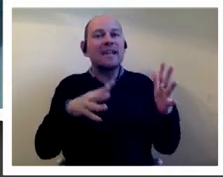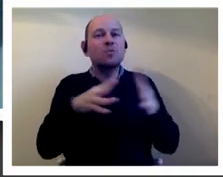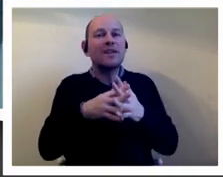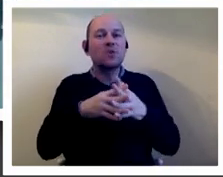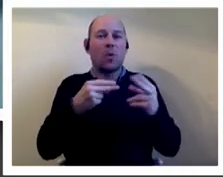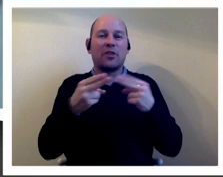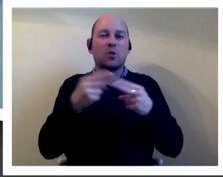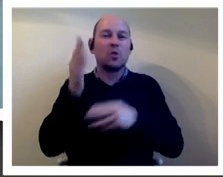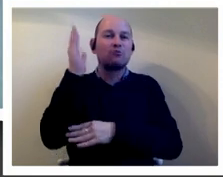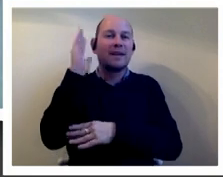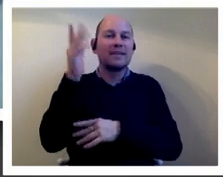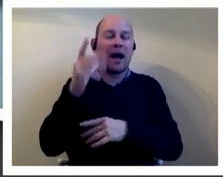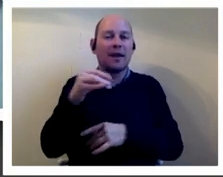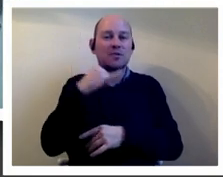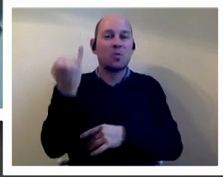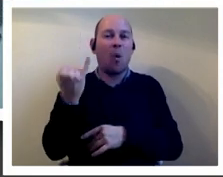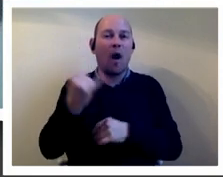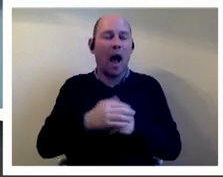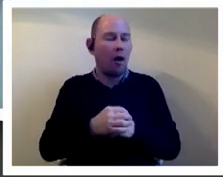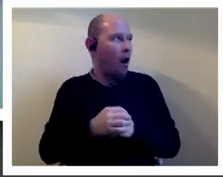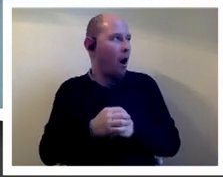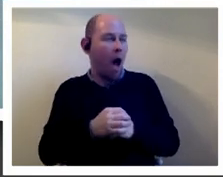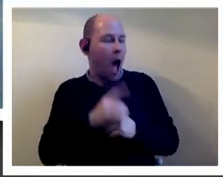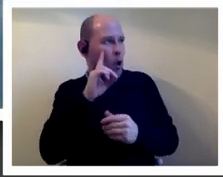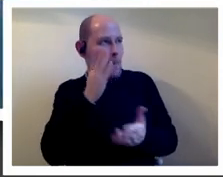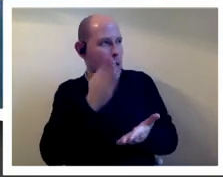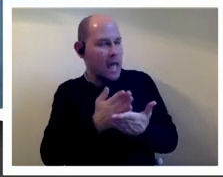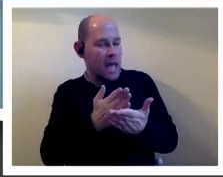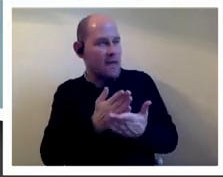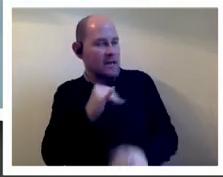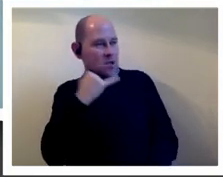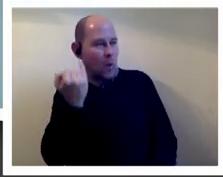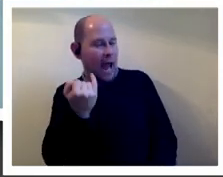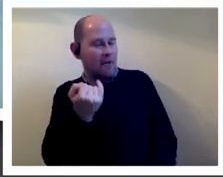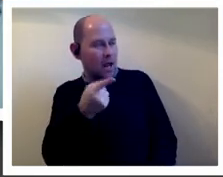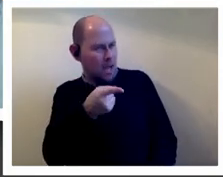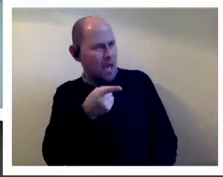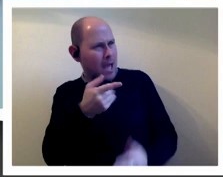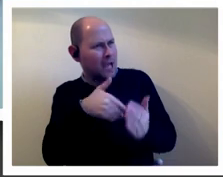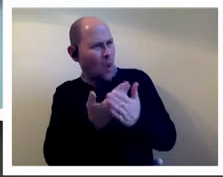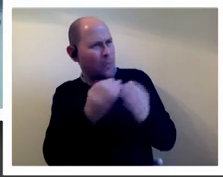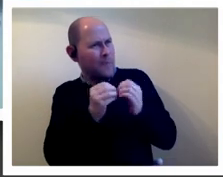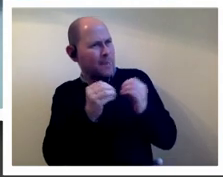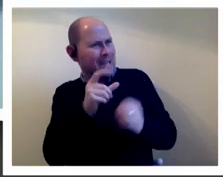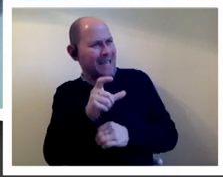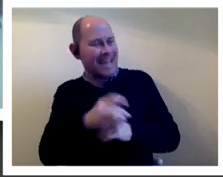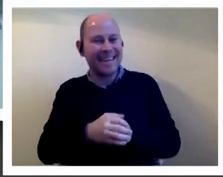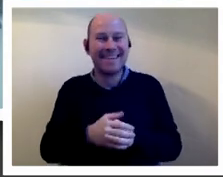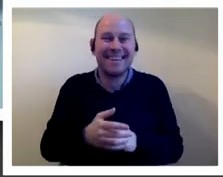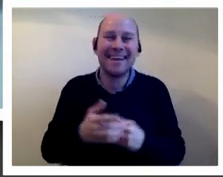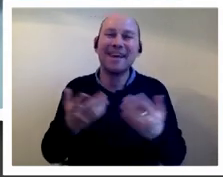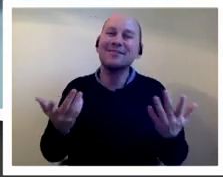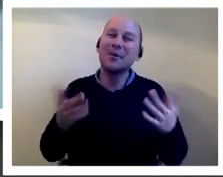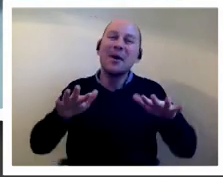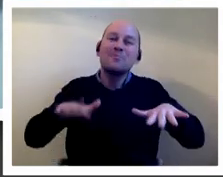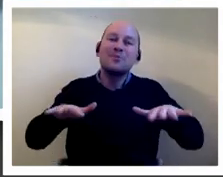couldn't believe his language you know not someone from the bbc and again it's this kind of i know i don't think british people are the politest people in the world